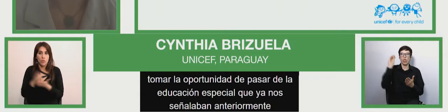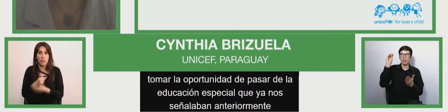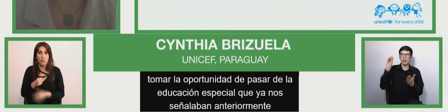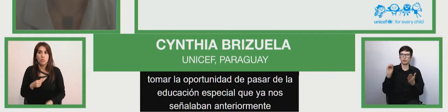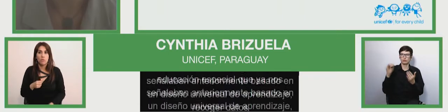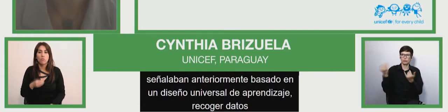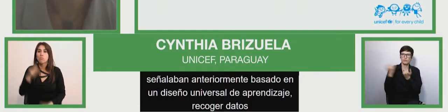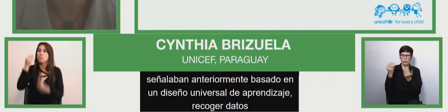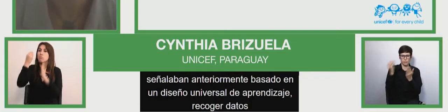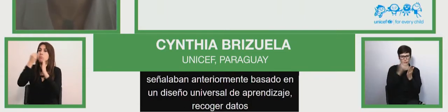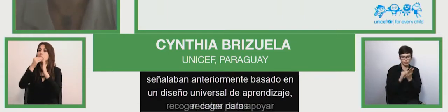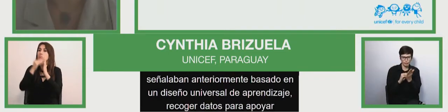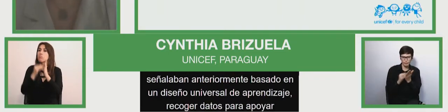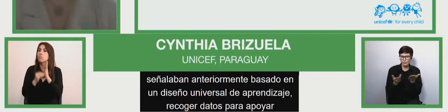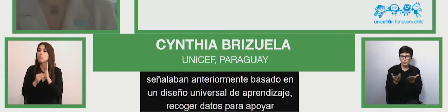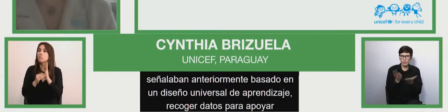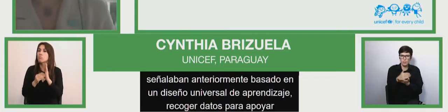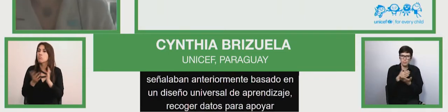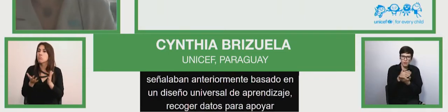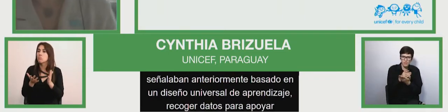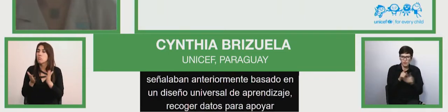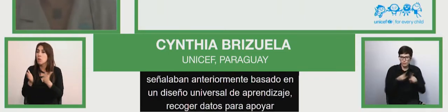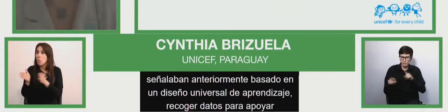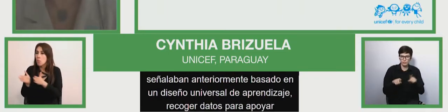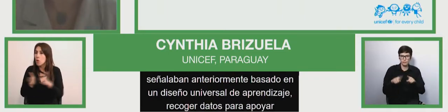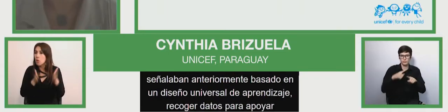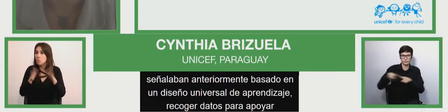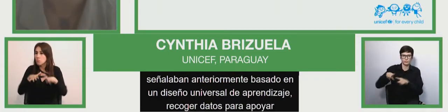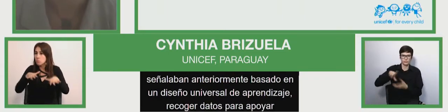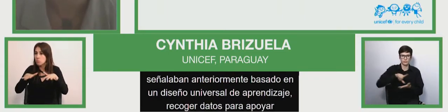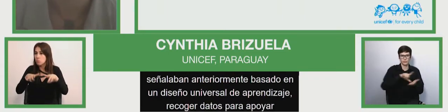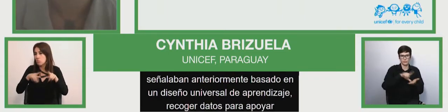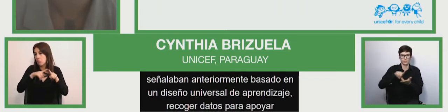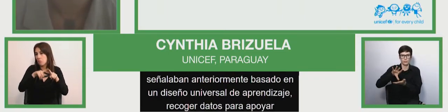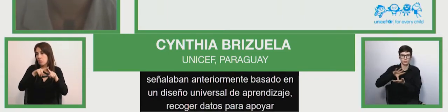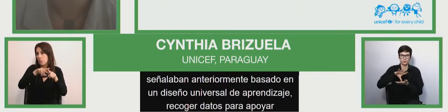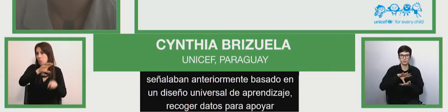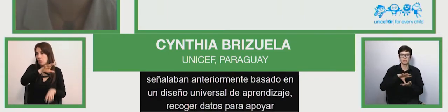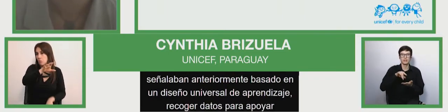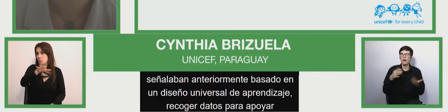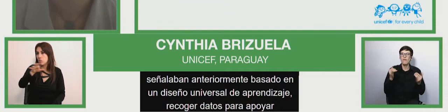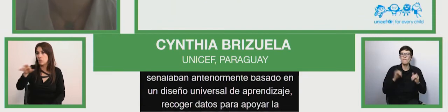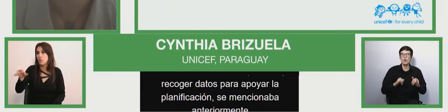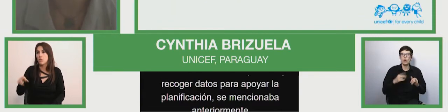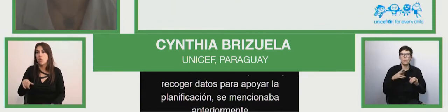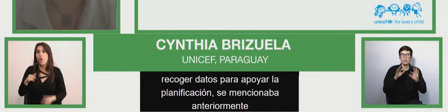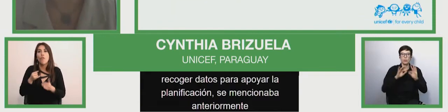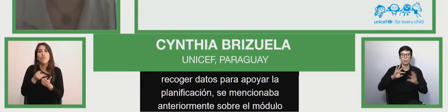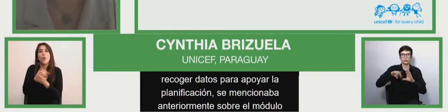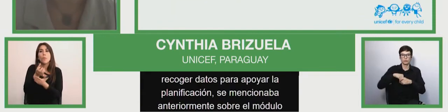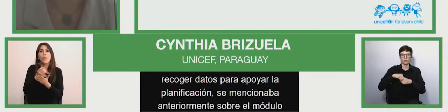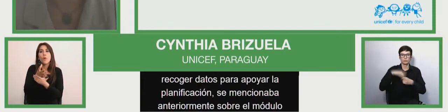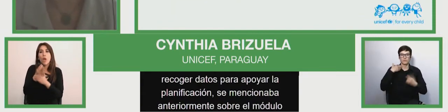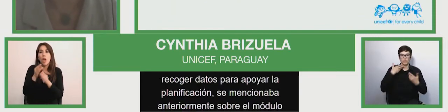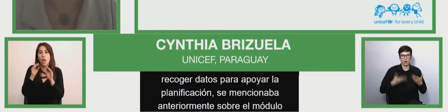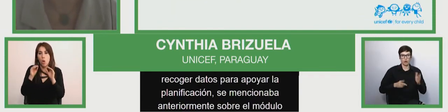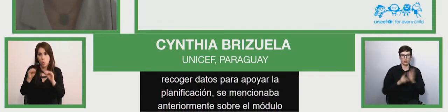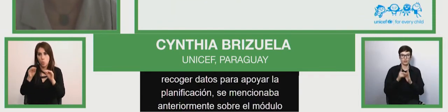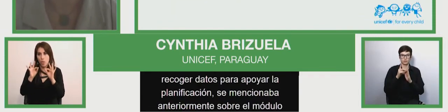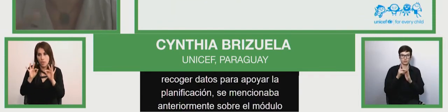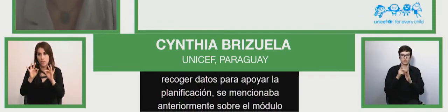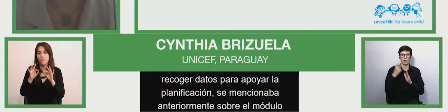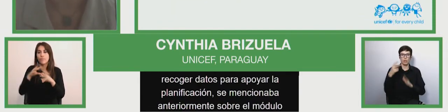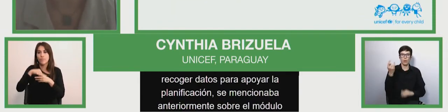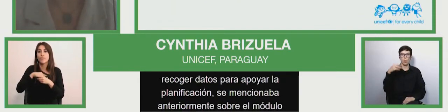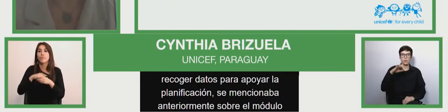we were stating previously on modules education inclusive education model which is being developed from unicef